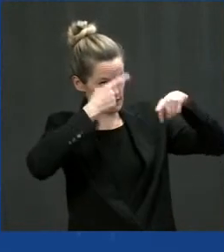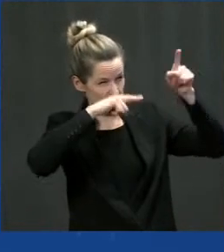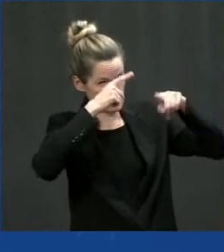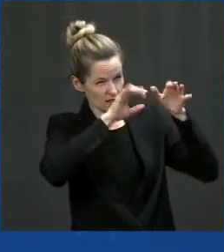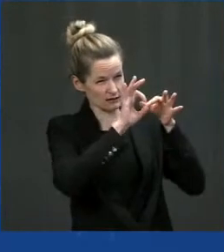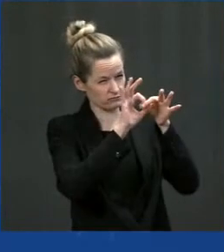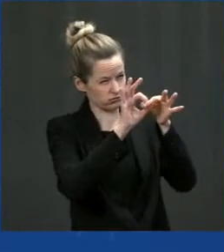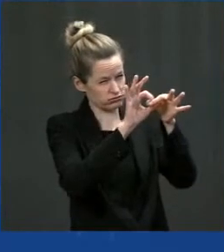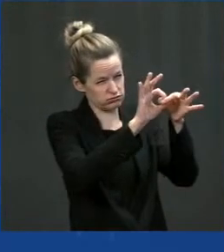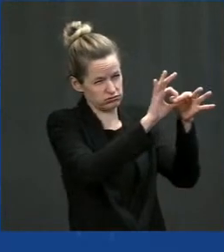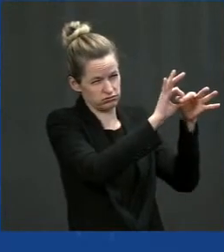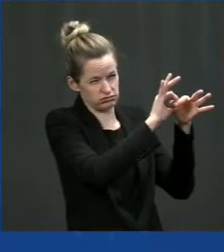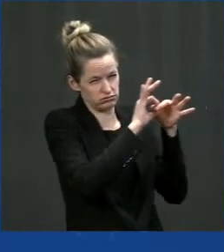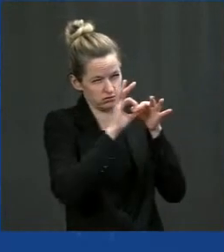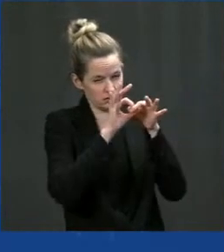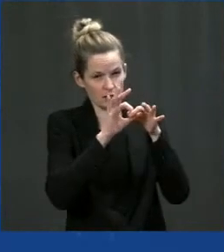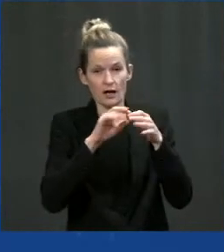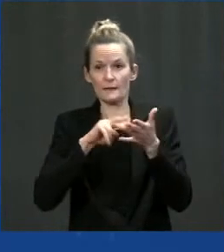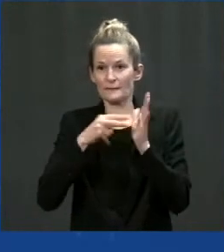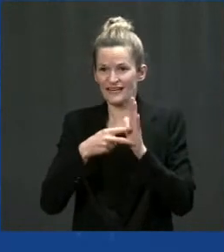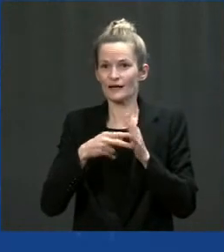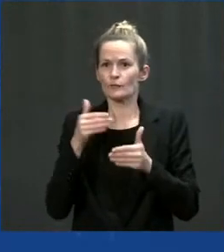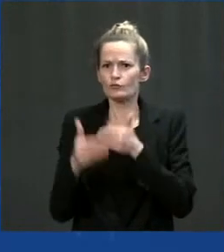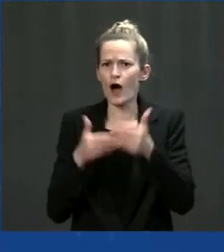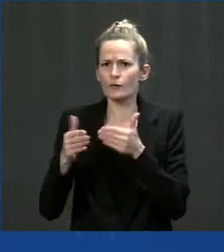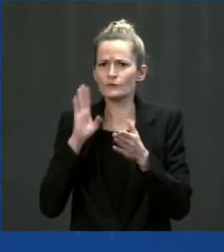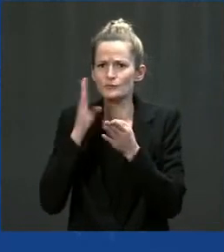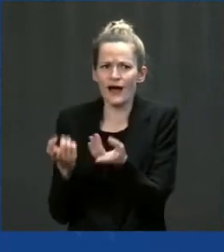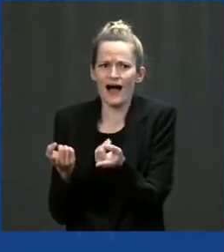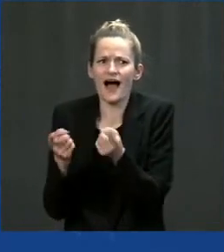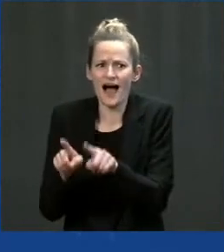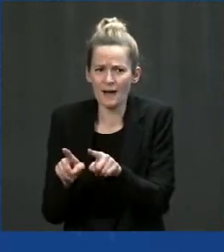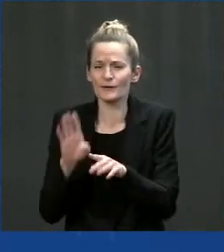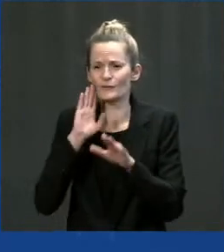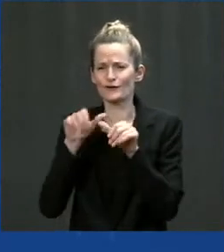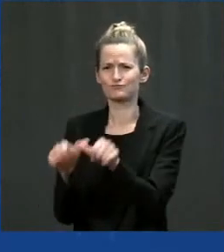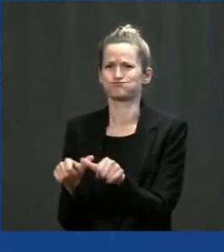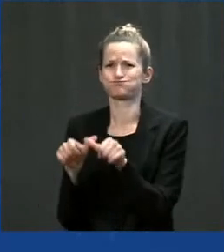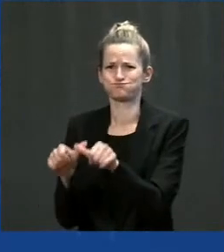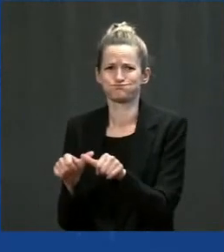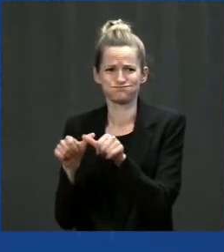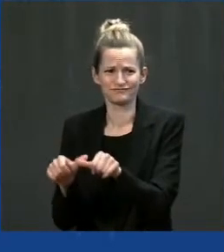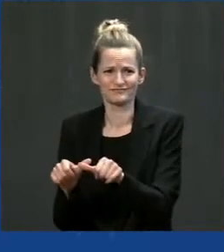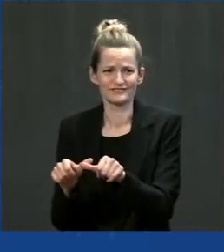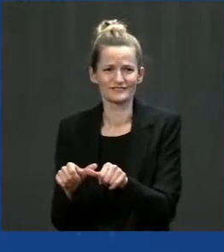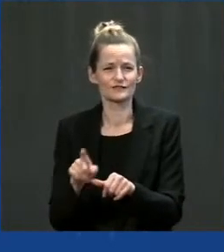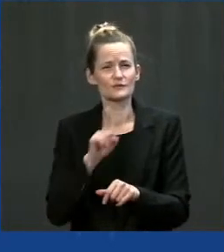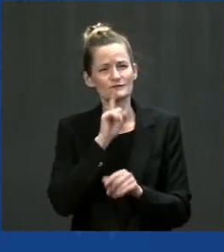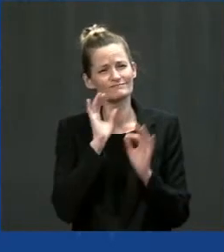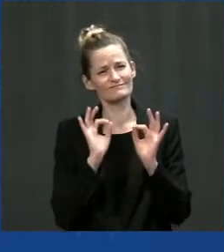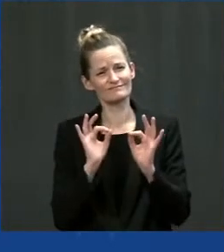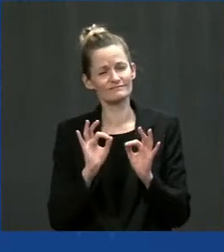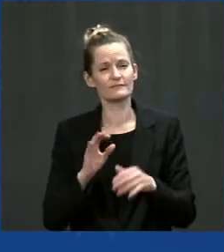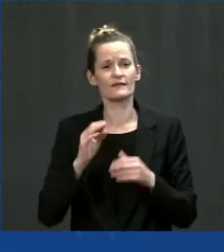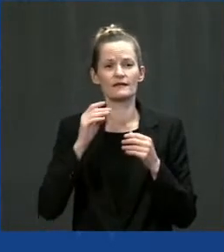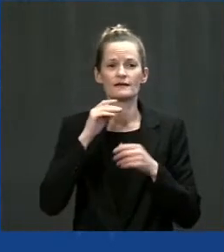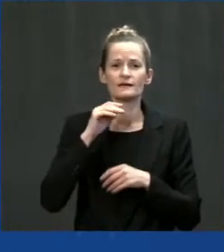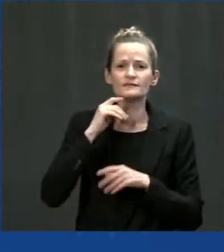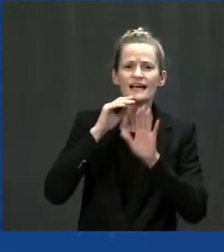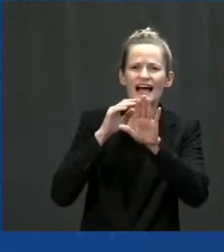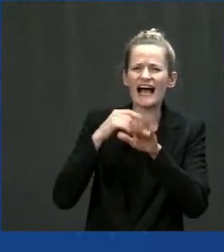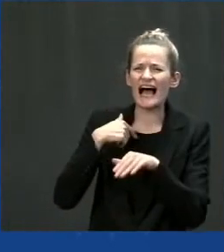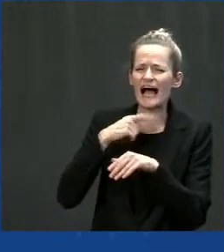But thank you, Jennifer, for what you've done and continue to do. And Mr. Mayor, Jerry, I don't want to get you in trouble out on Fresno,